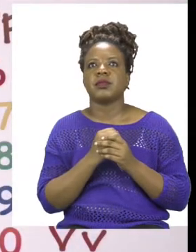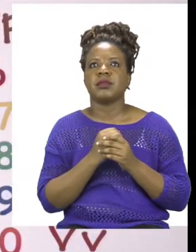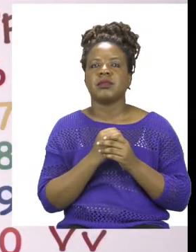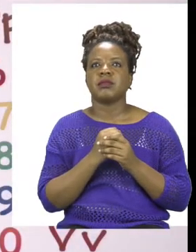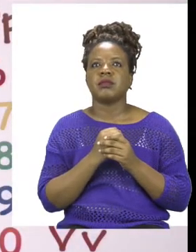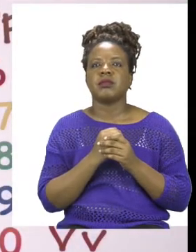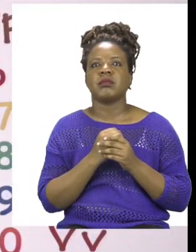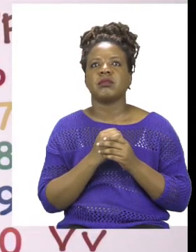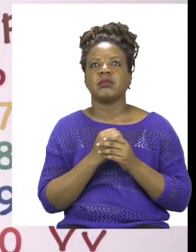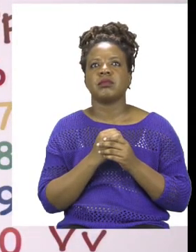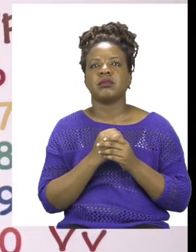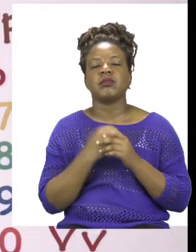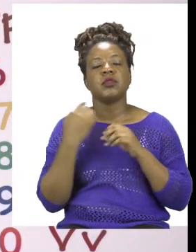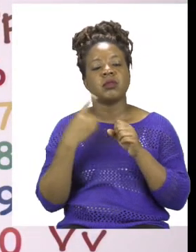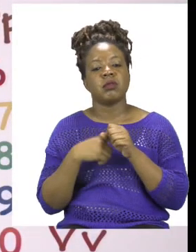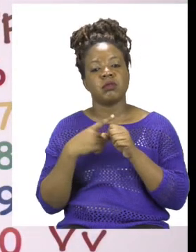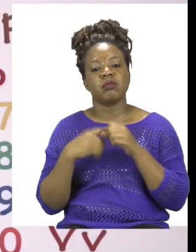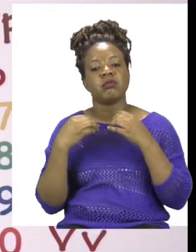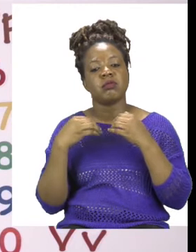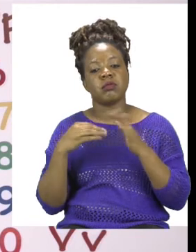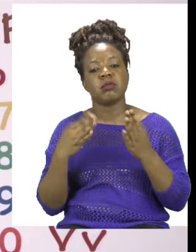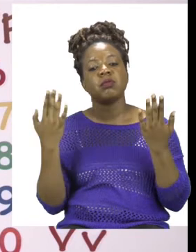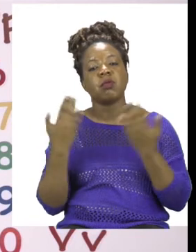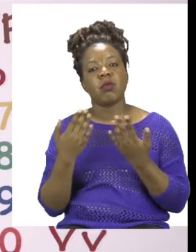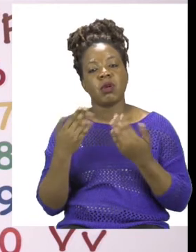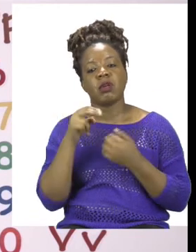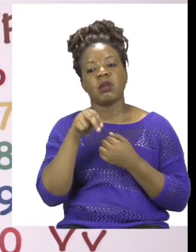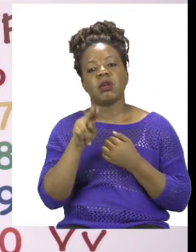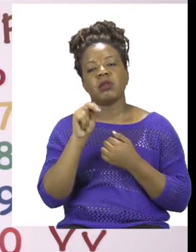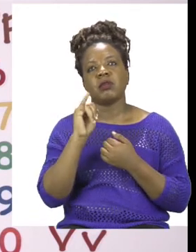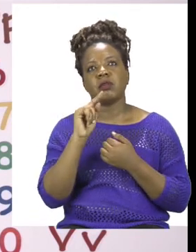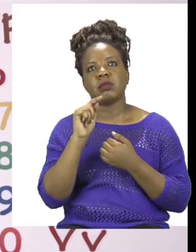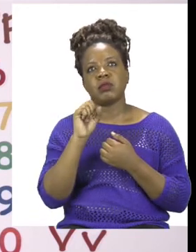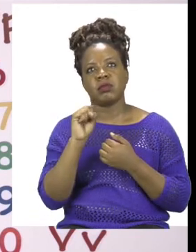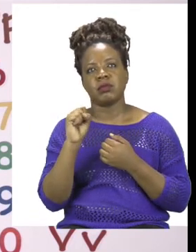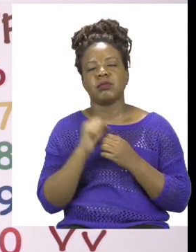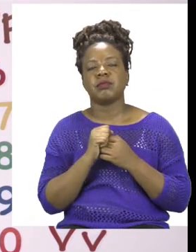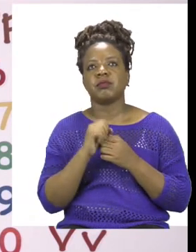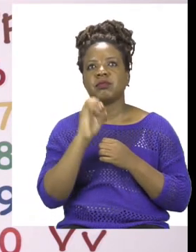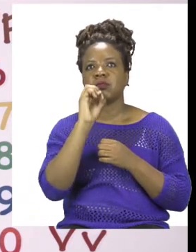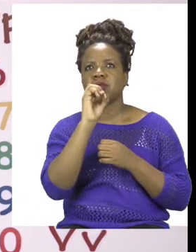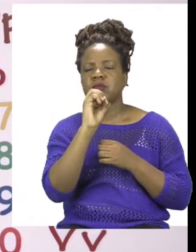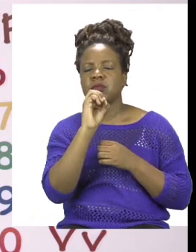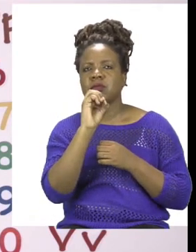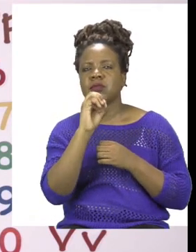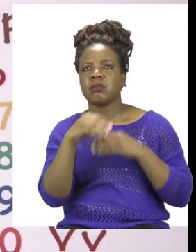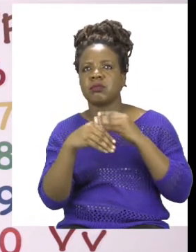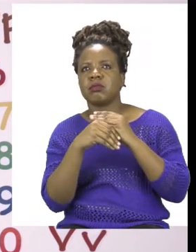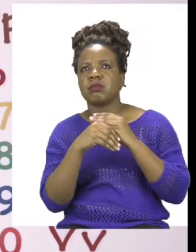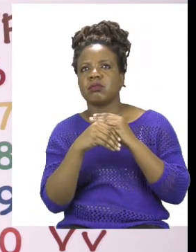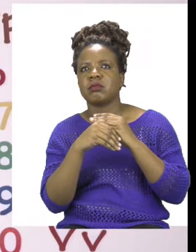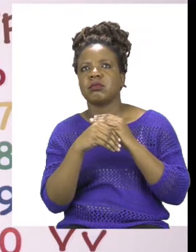boys and girls we start from our units. So we're going to say 0 plus 3